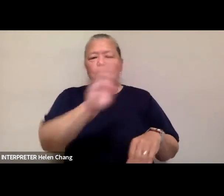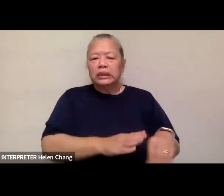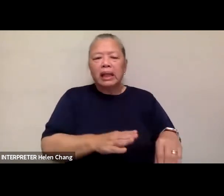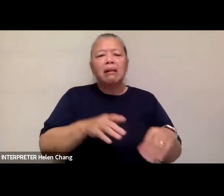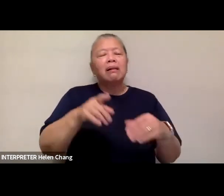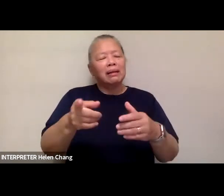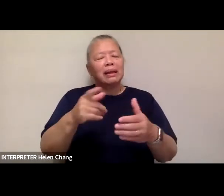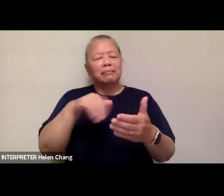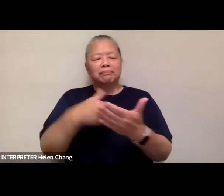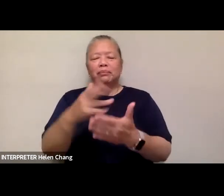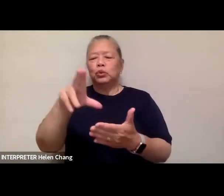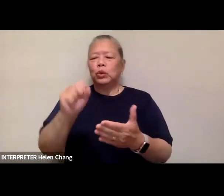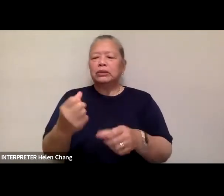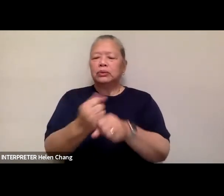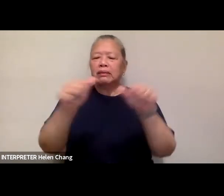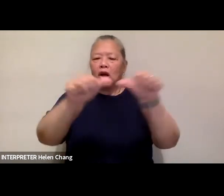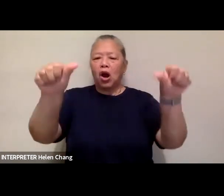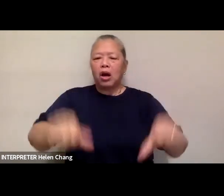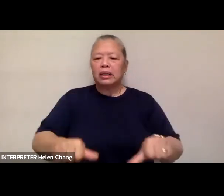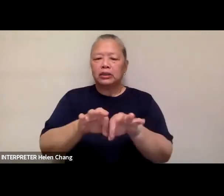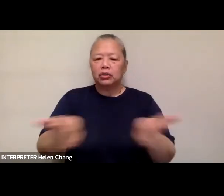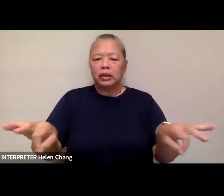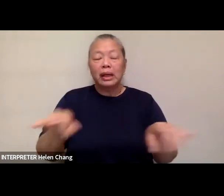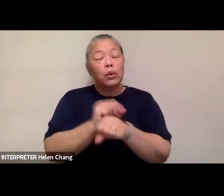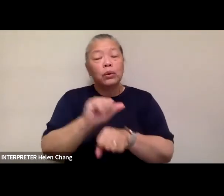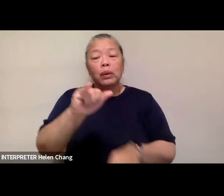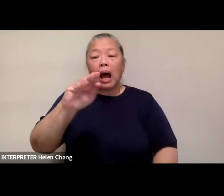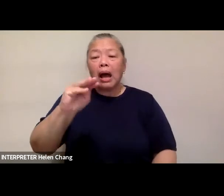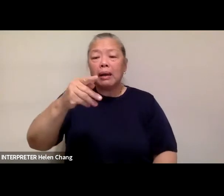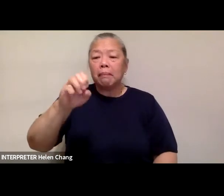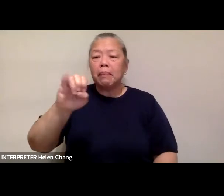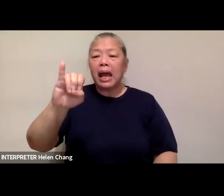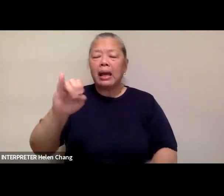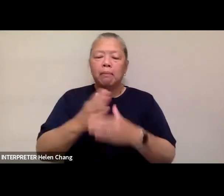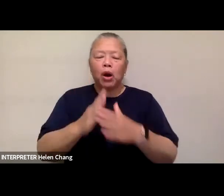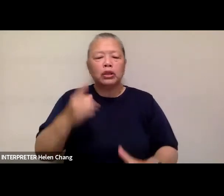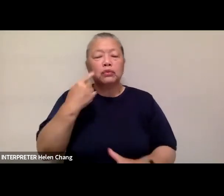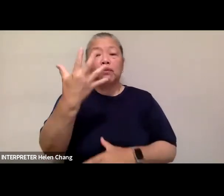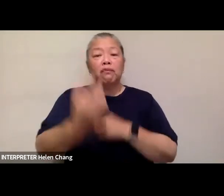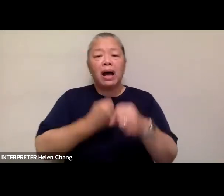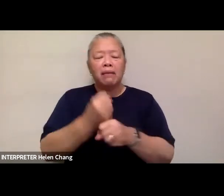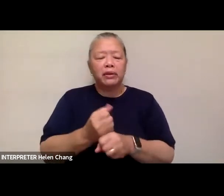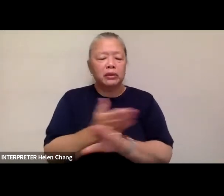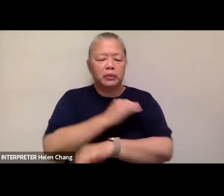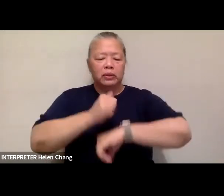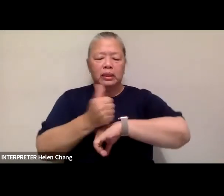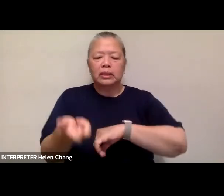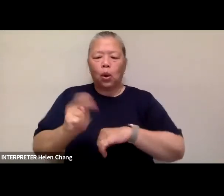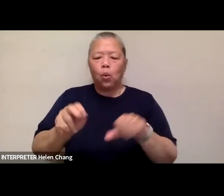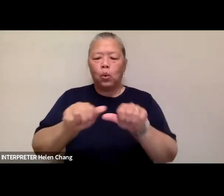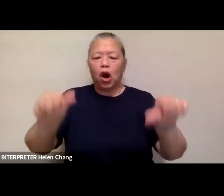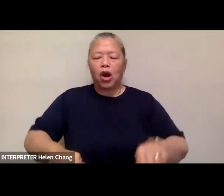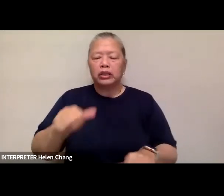an architectural degree. He worked for IM Pei and Partners for five years before creating his own architecture firm.